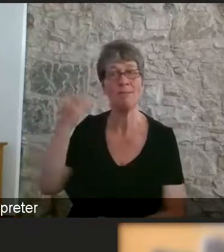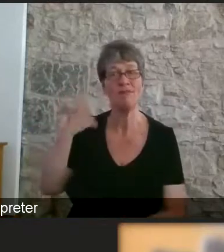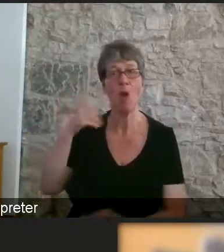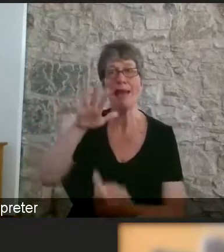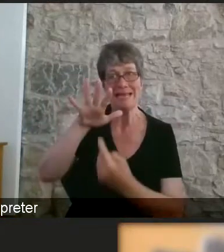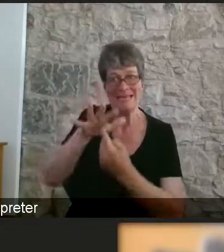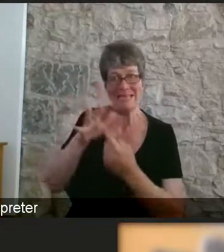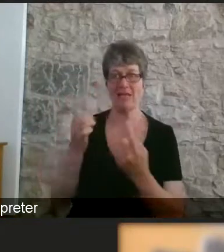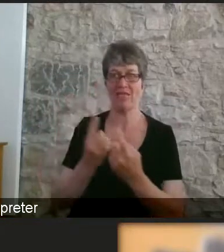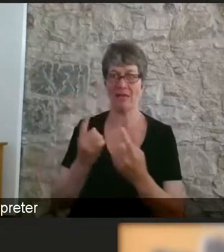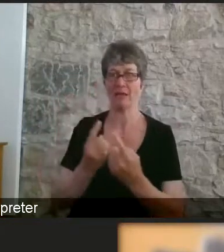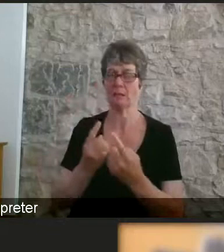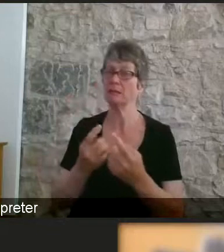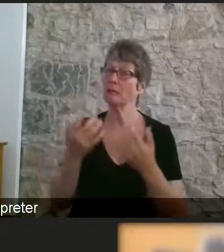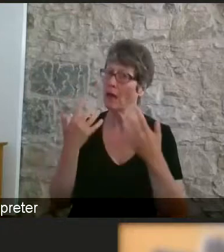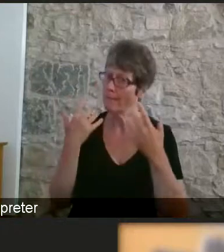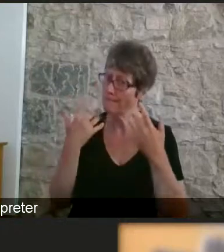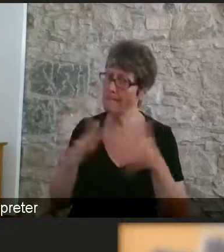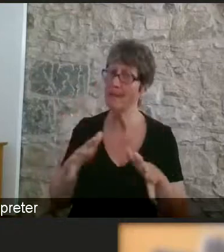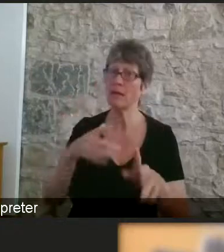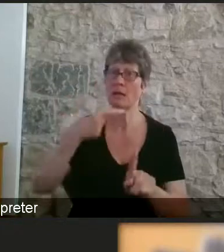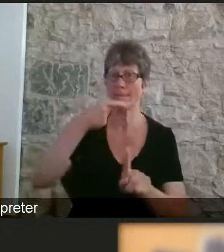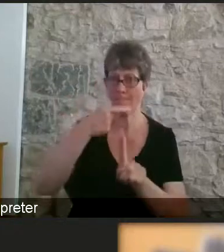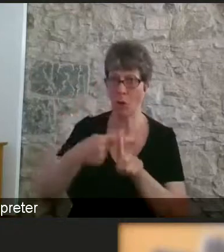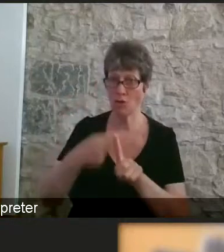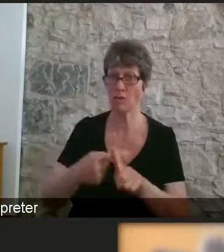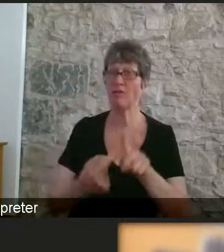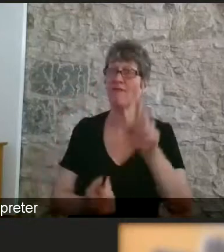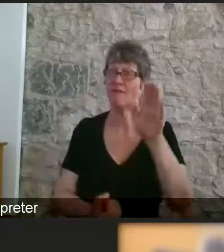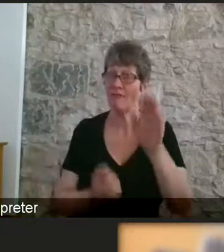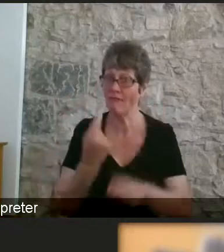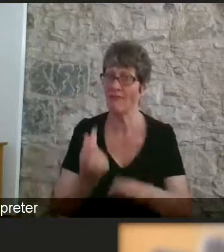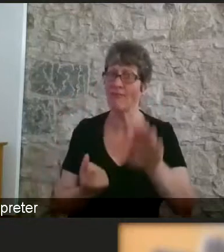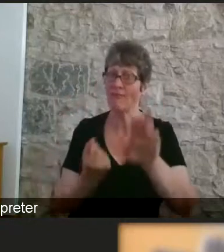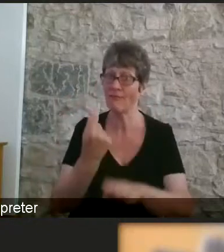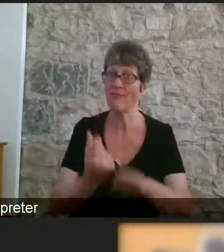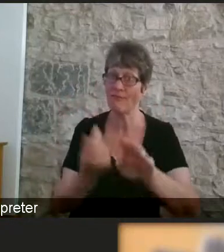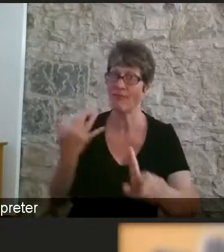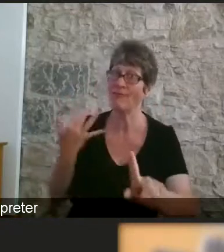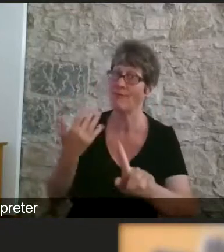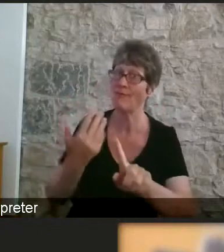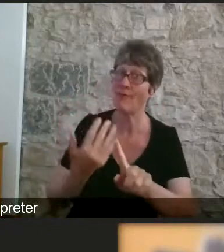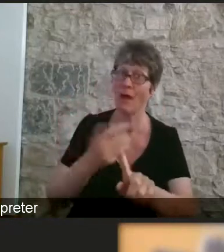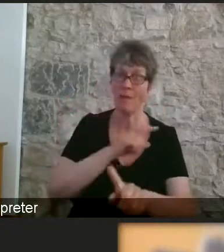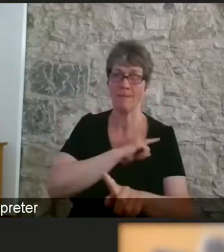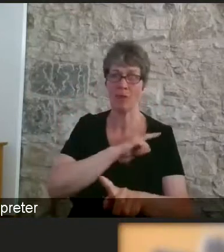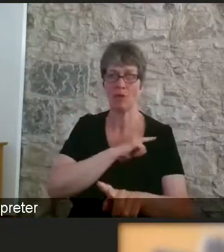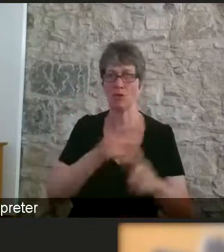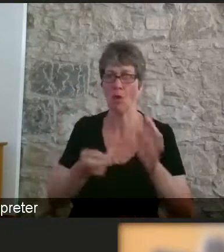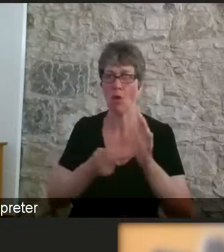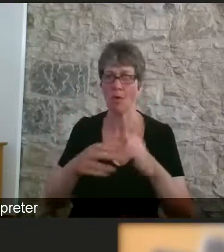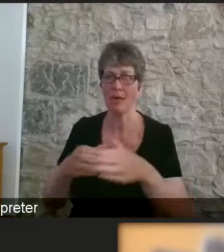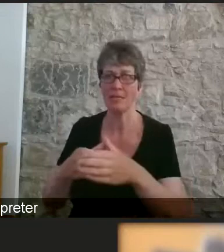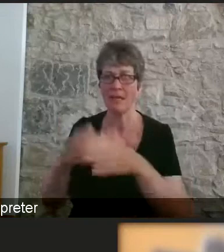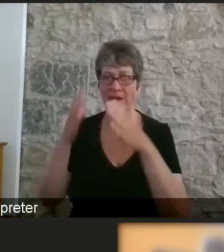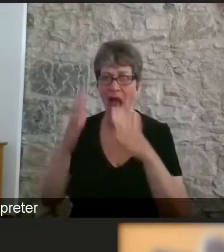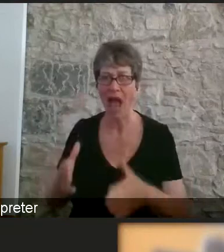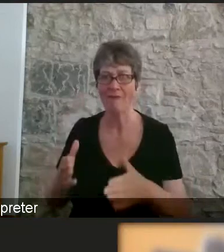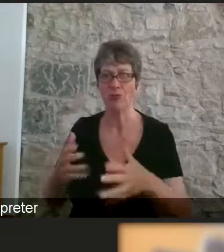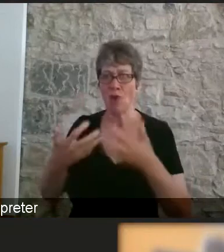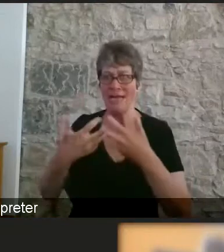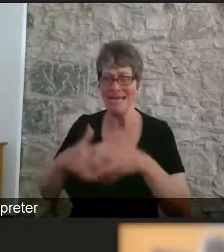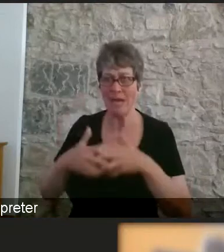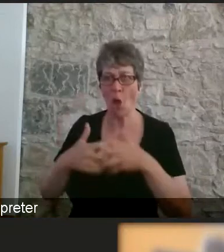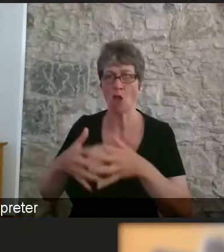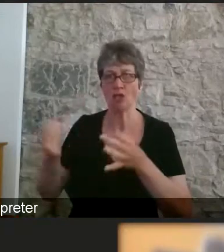there has been a lot of positives out of this too because organisations have had to accelerate their technology strategies and their digital